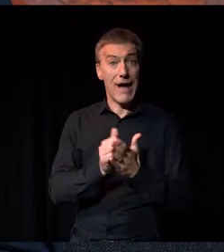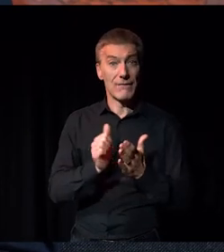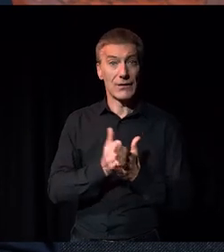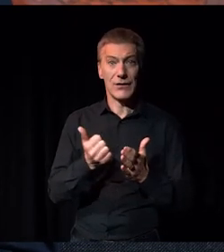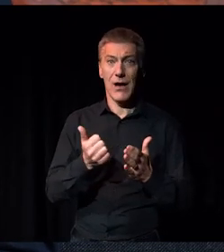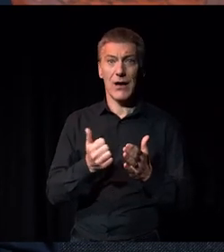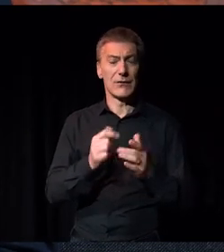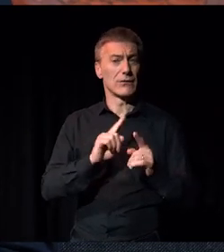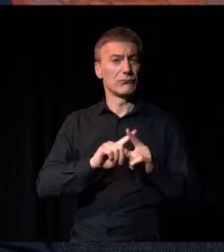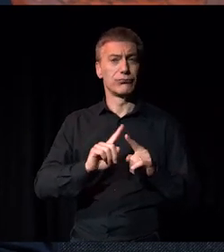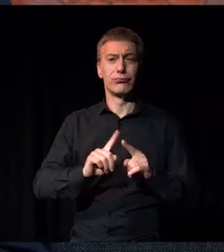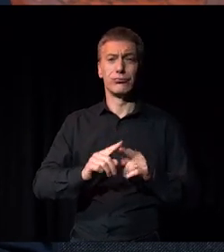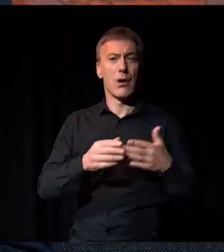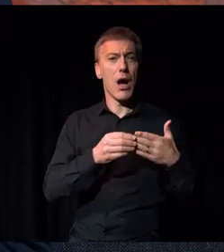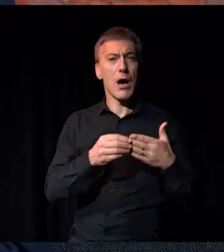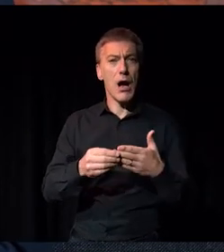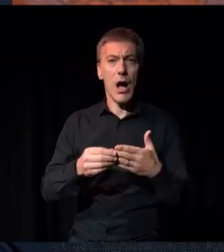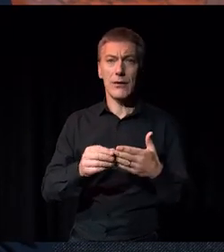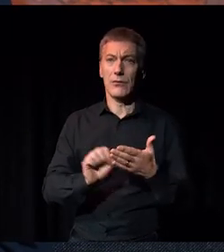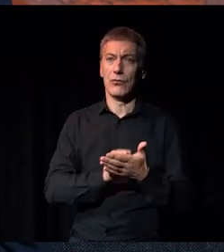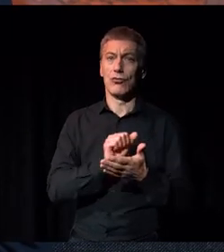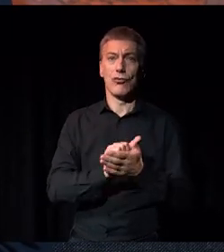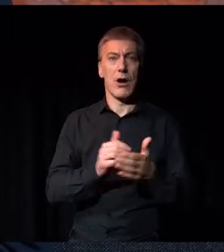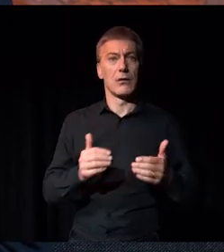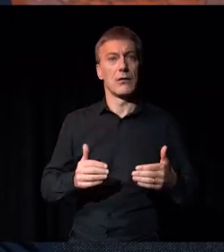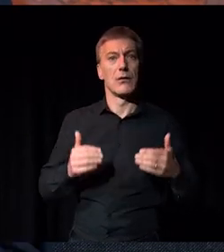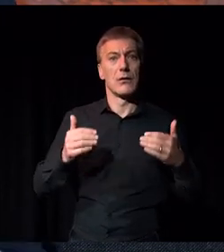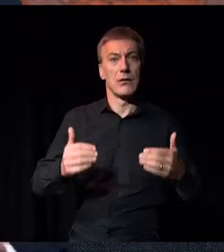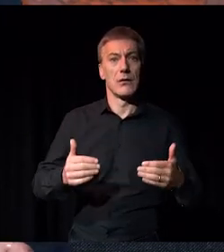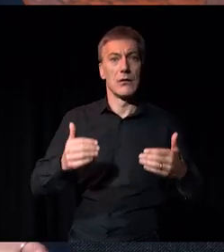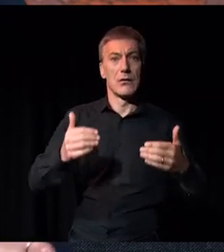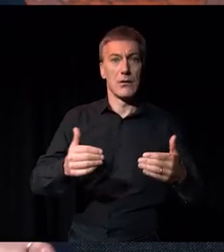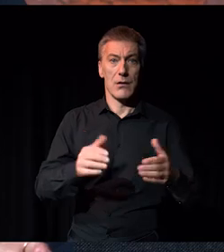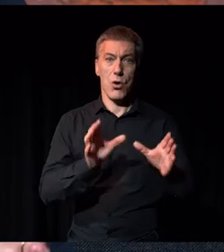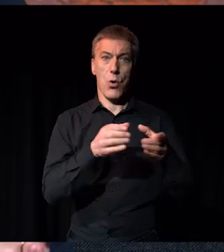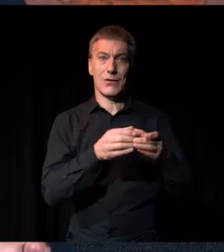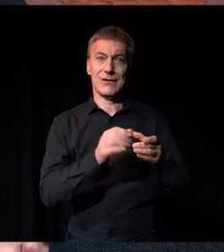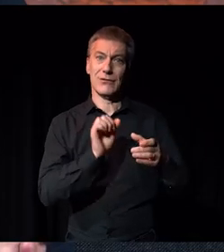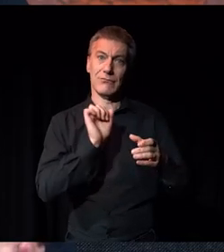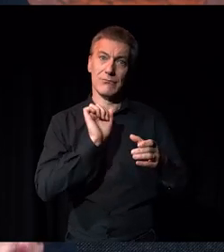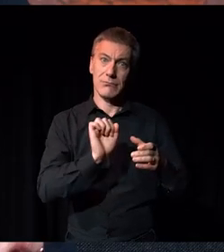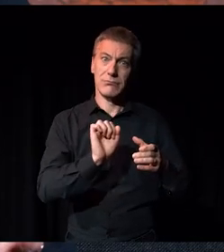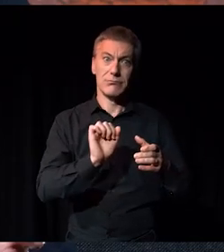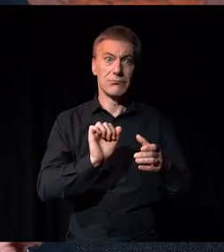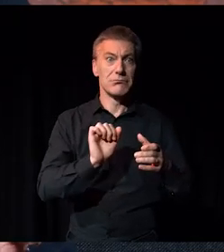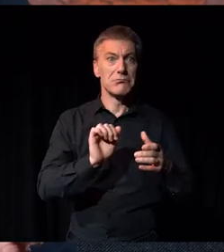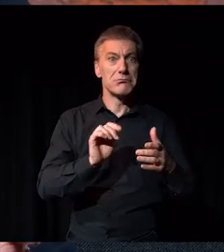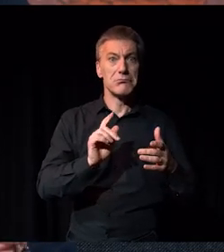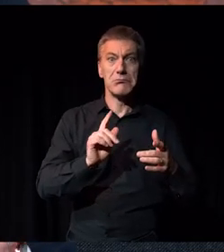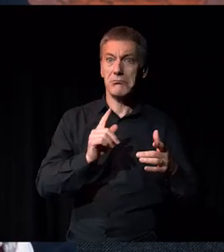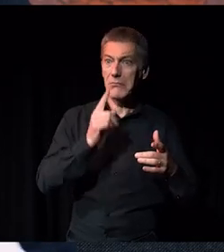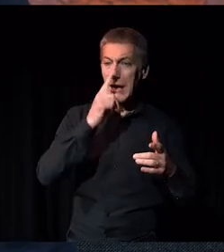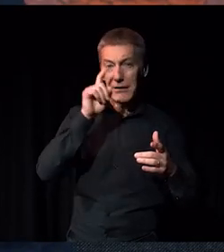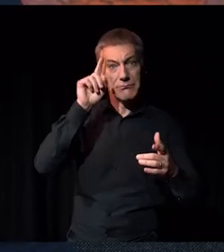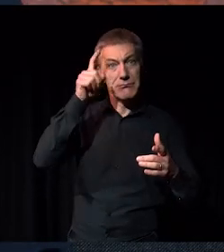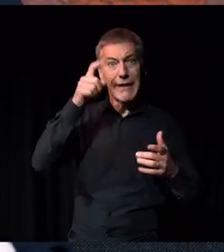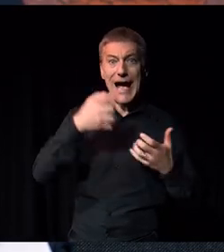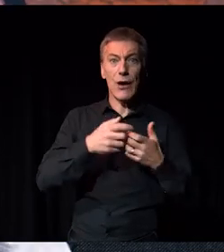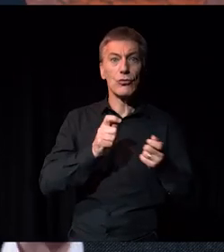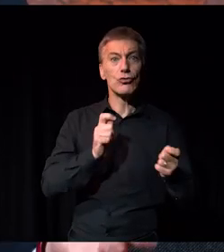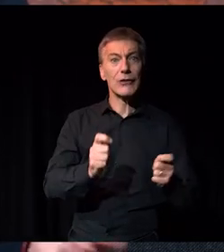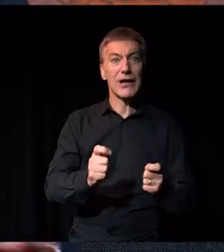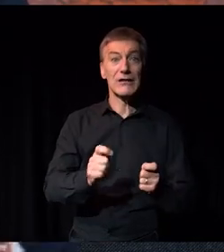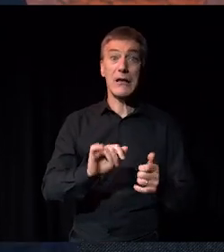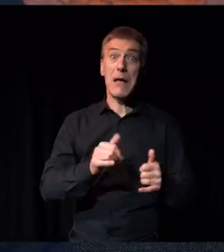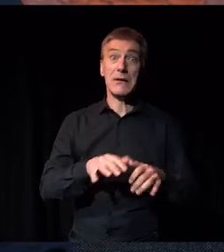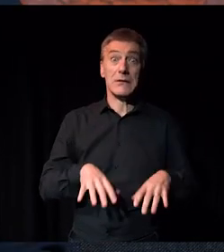lots of guidance to get people started for organisations at whatever stage they're at in their change, whether